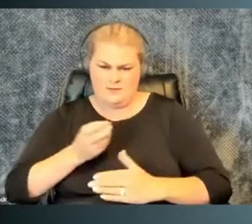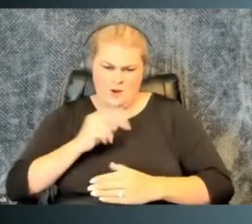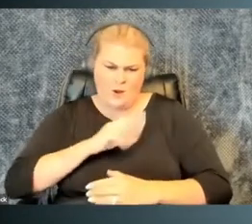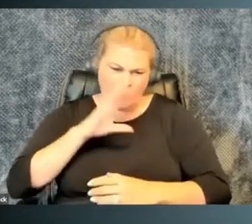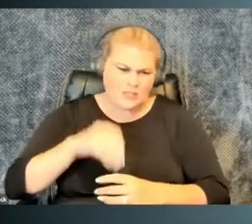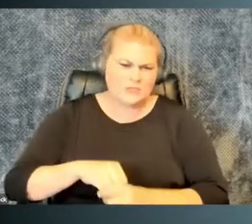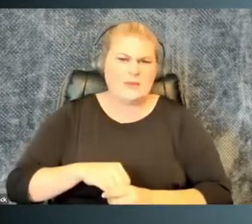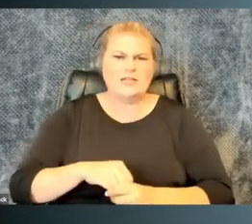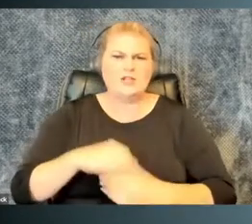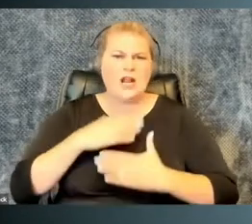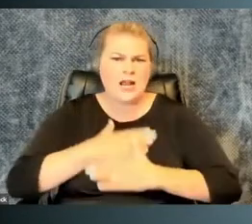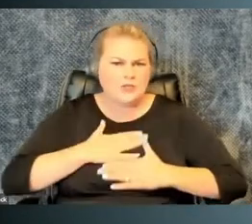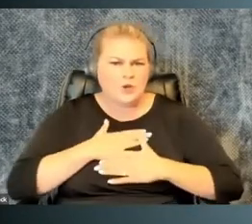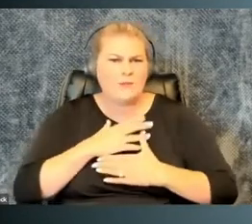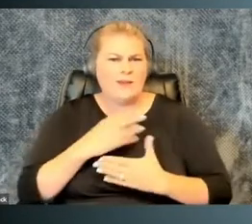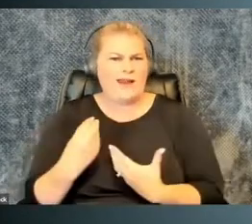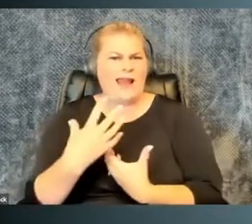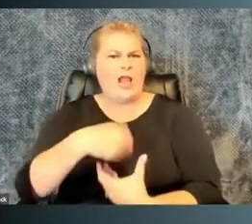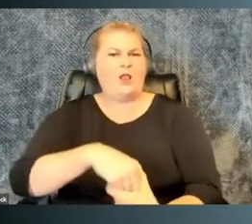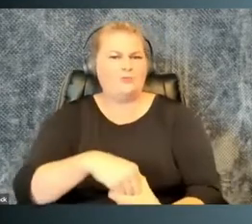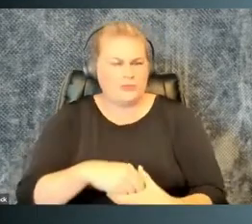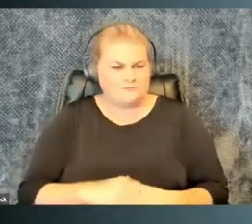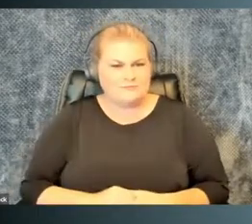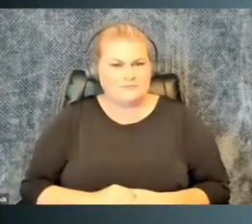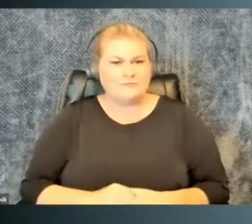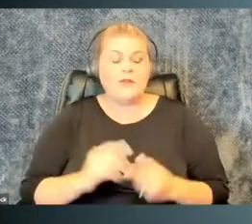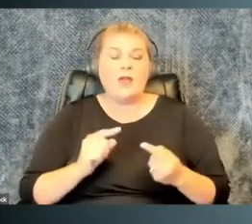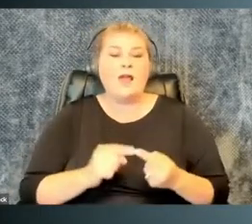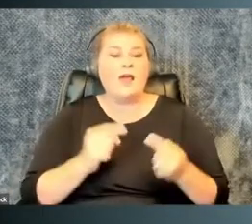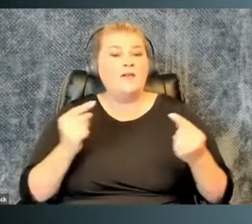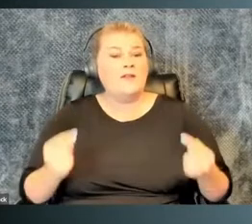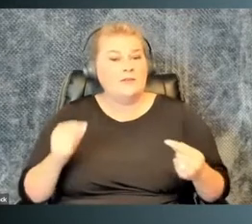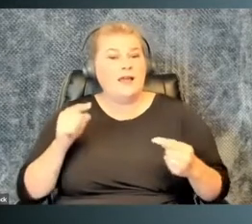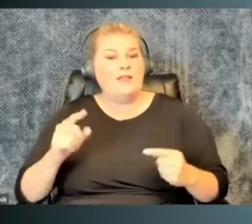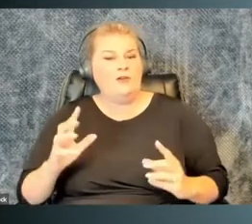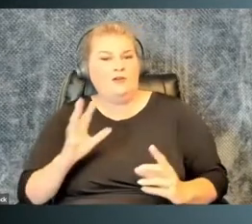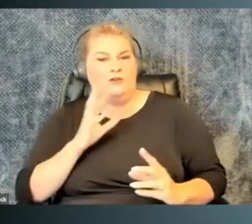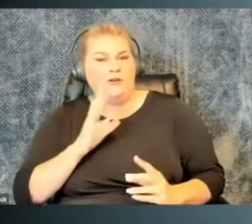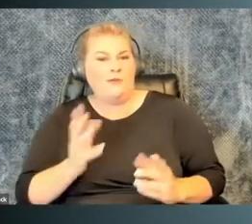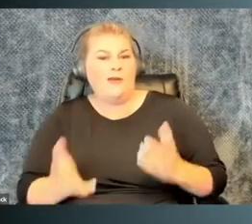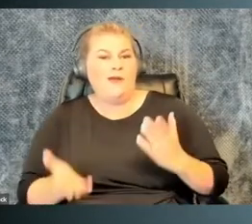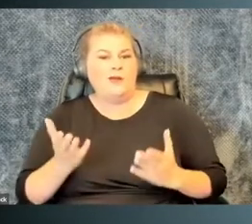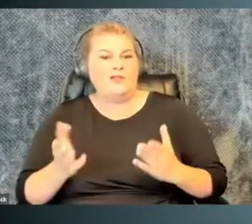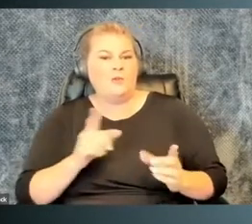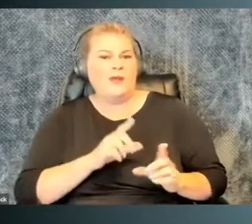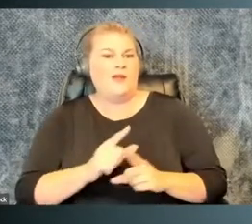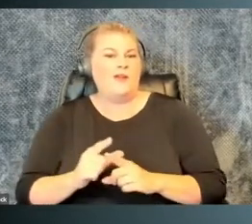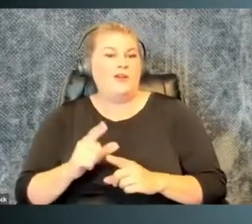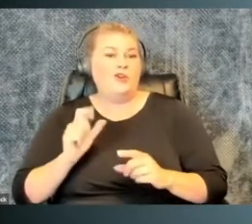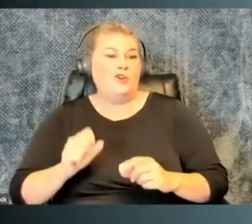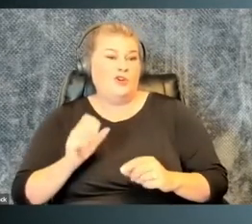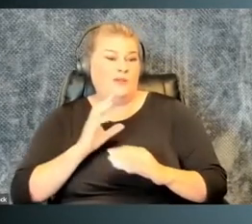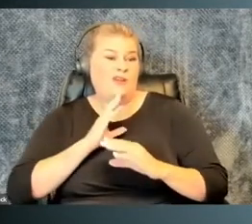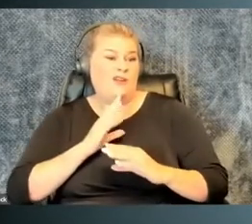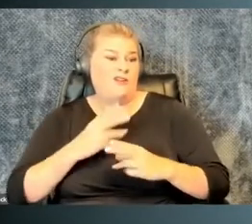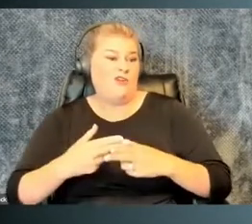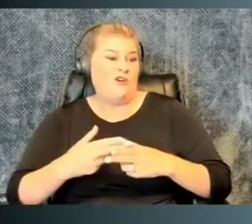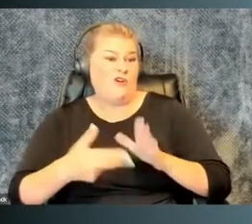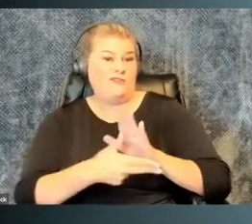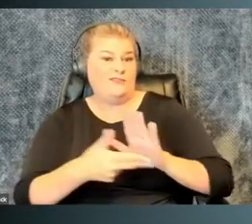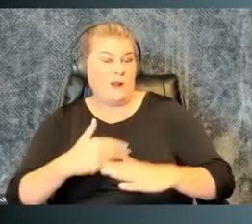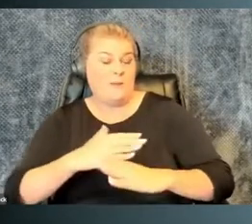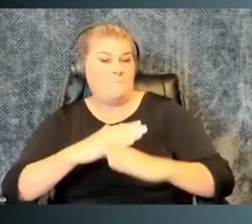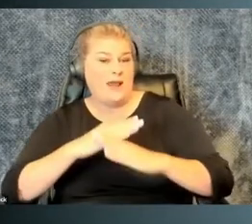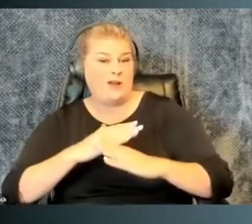to your own participation, enjoyment, and enjoyment and inclusion. The flip side is that this talk might also be called